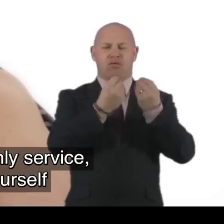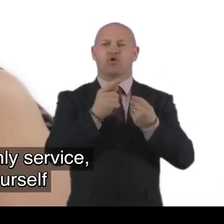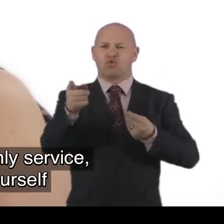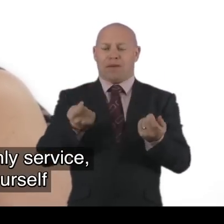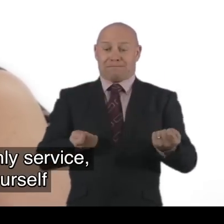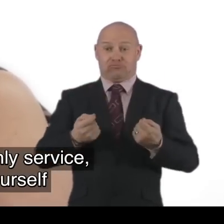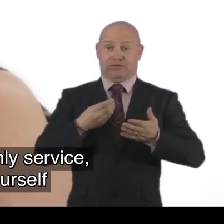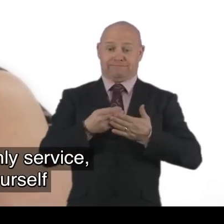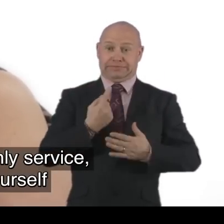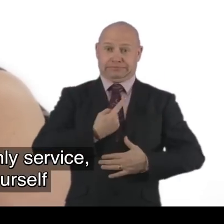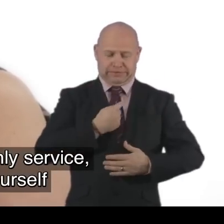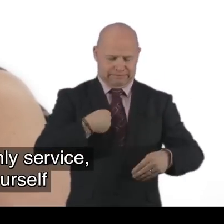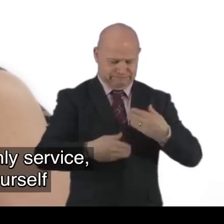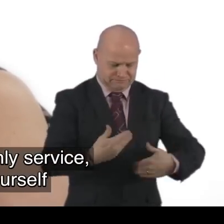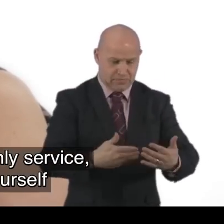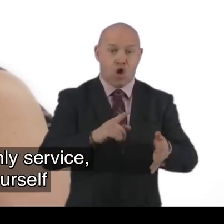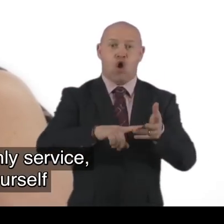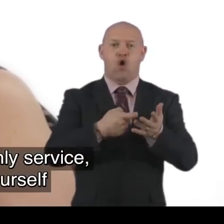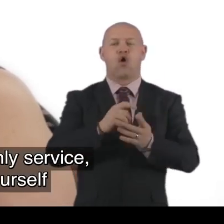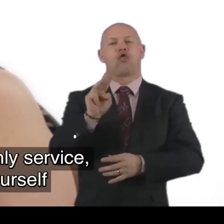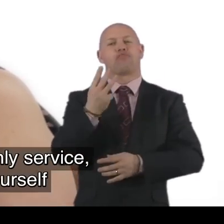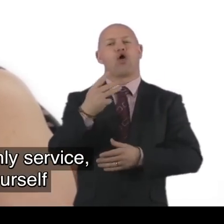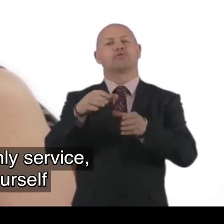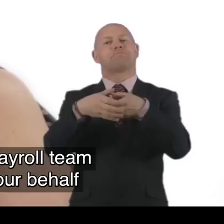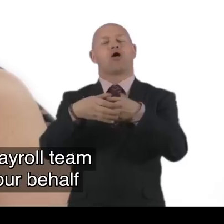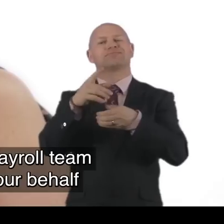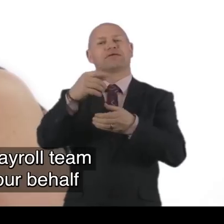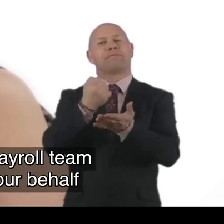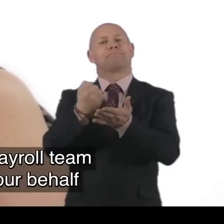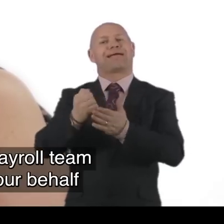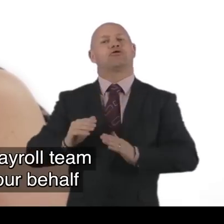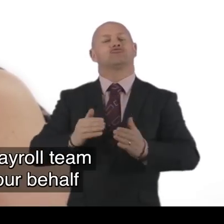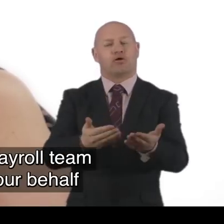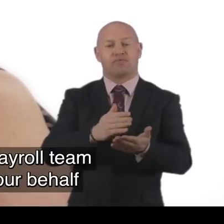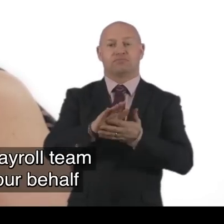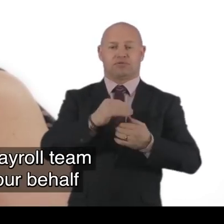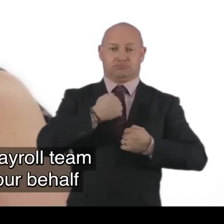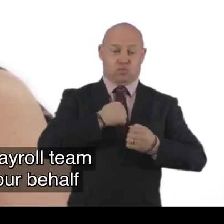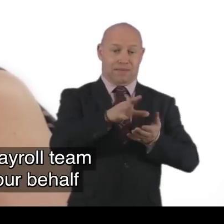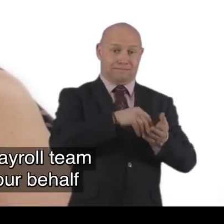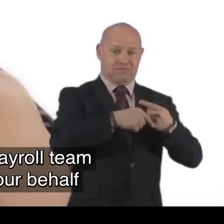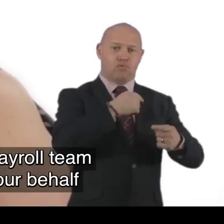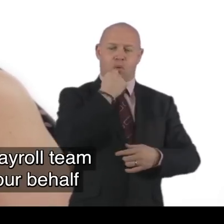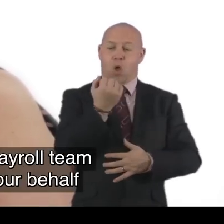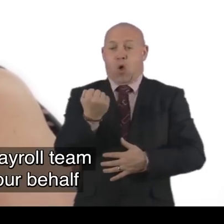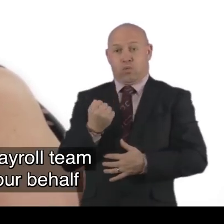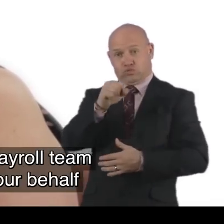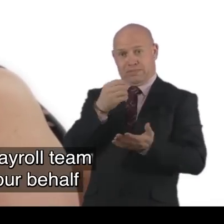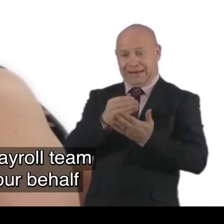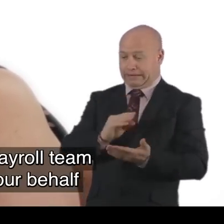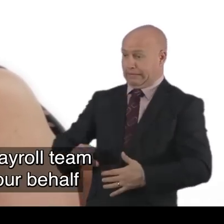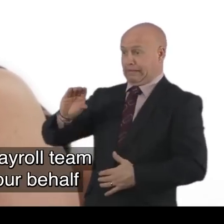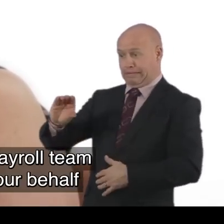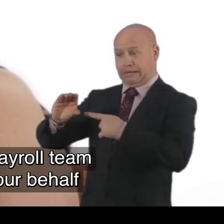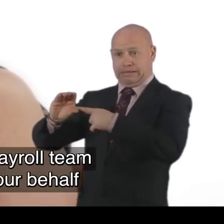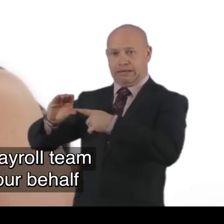service. Where you manage all your own funding yourself. Or a third party banking service. Where your Aylin payroll team. Will